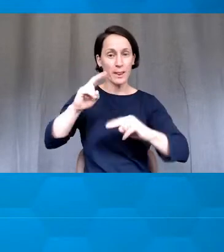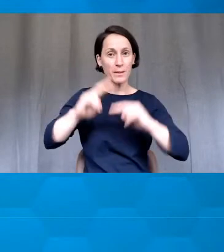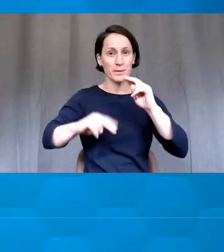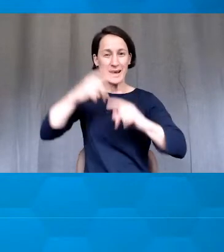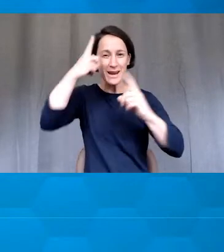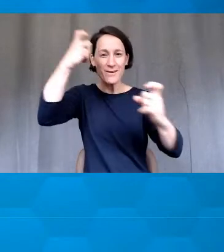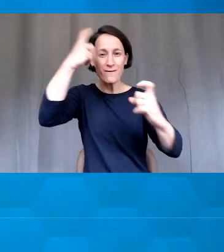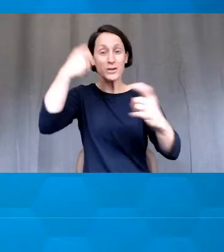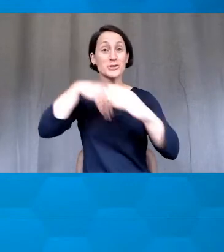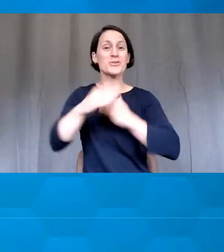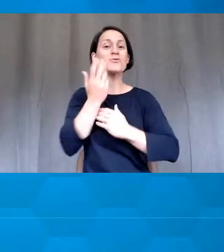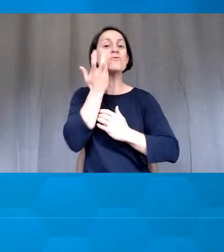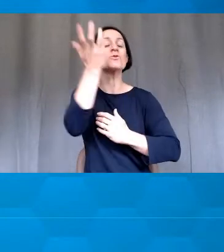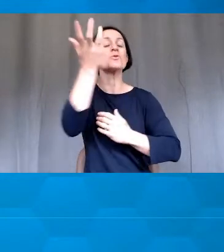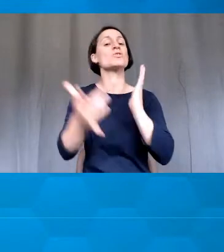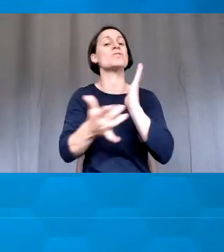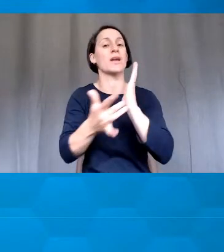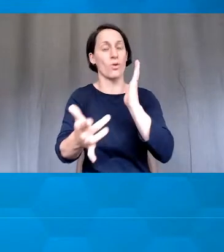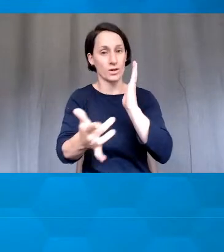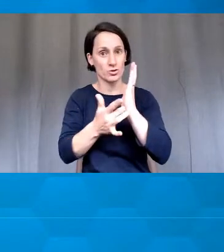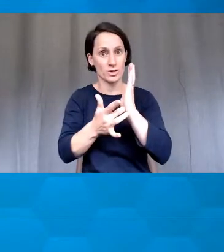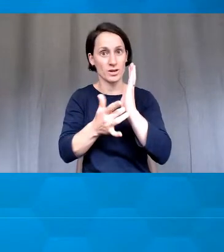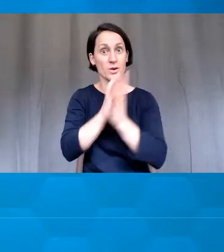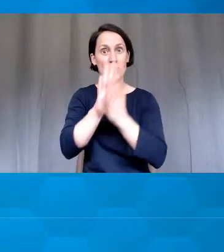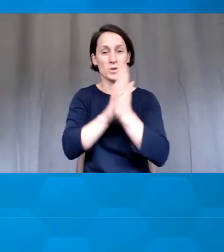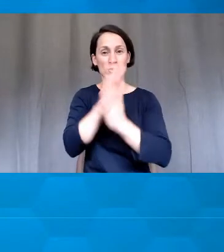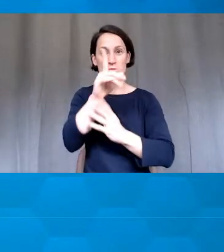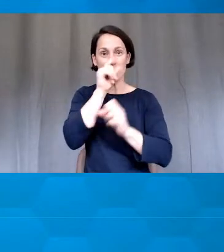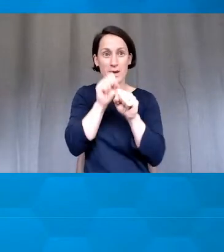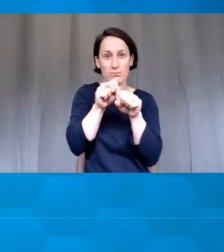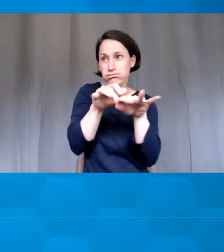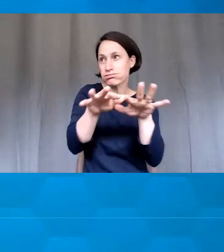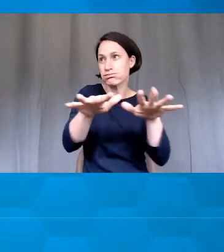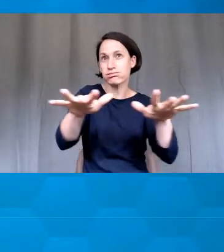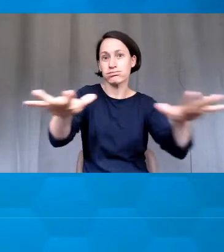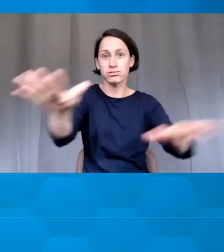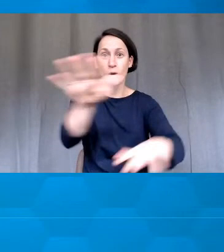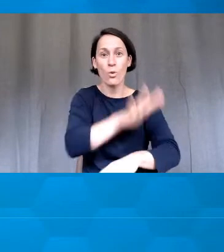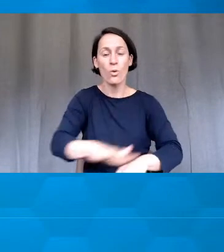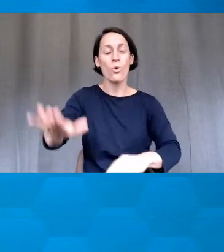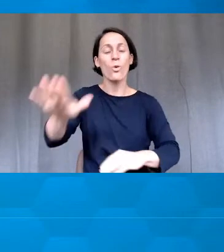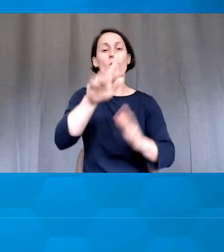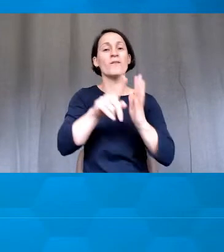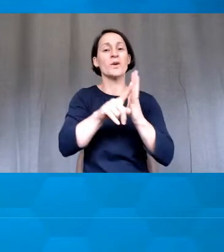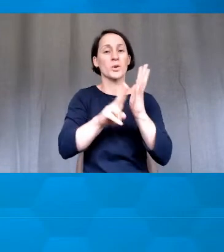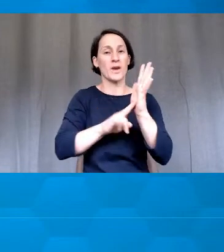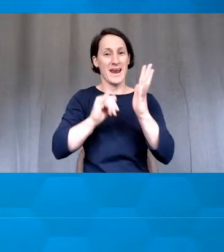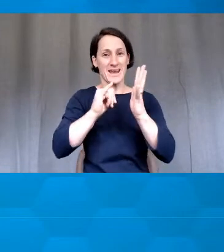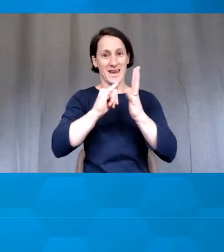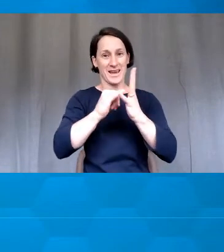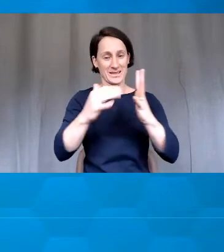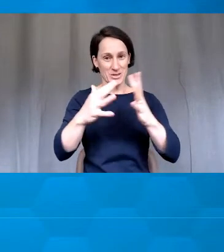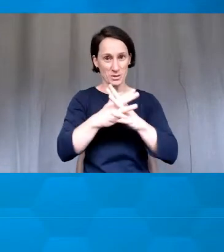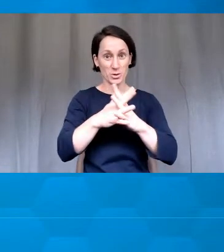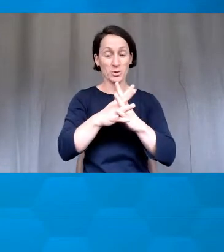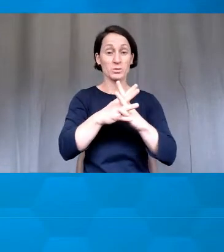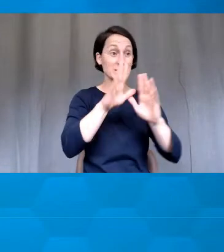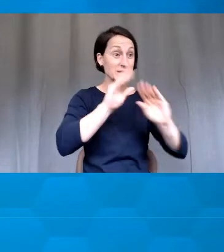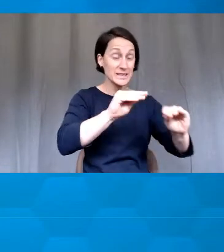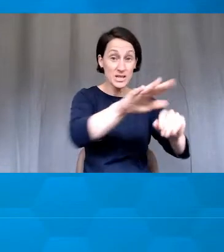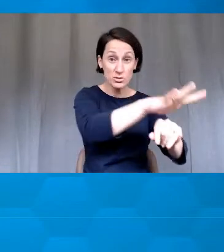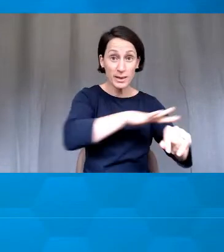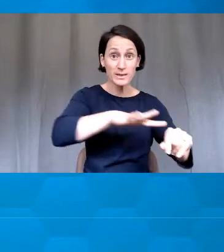new future technology that we can deploy into spaces across UNSW teaching spaces meeting spaces and others.